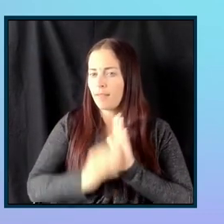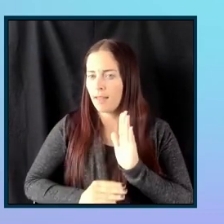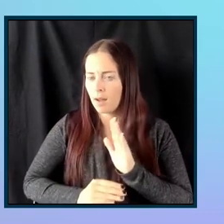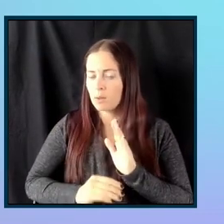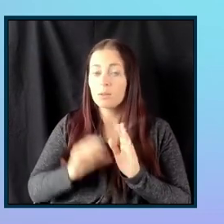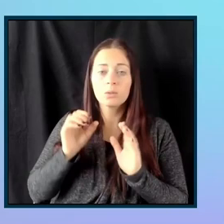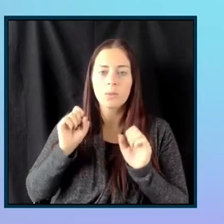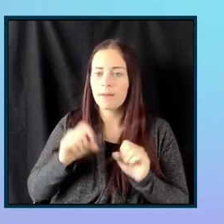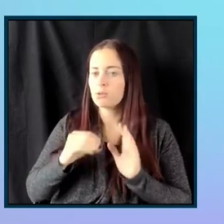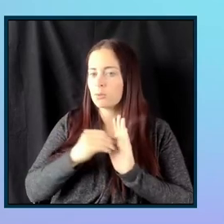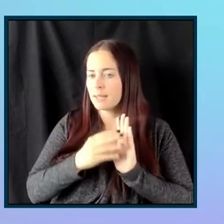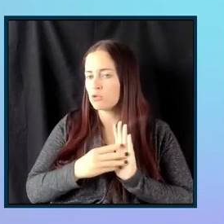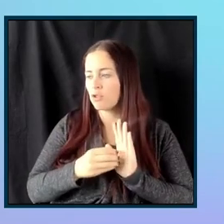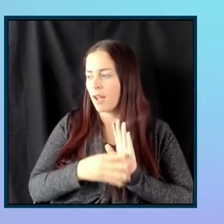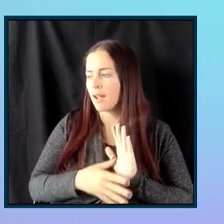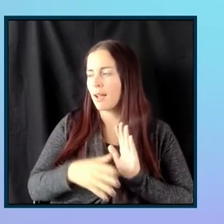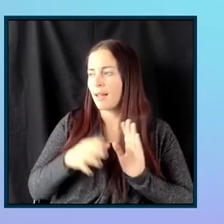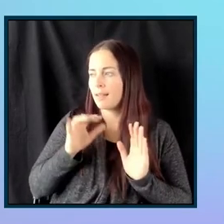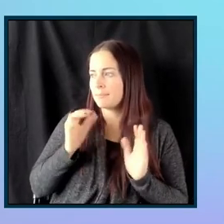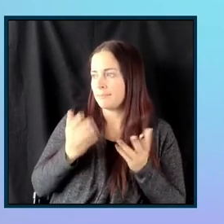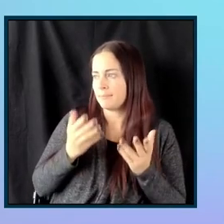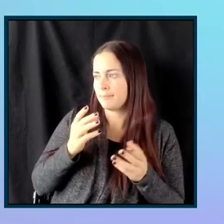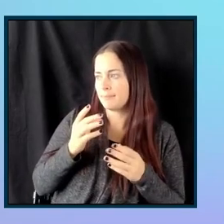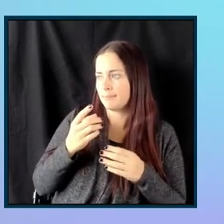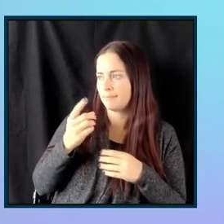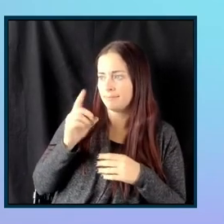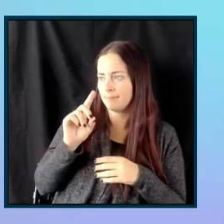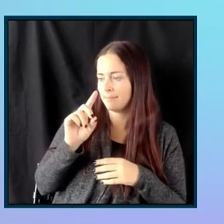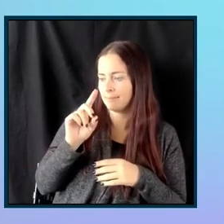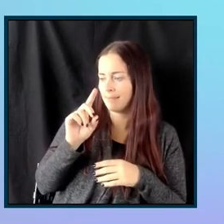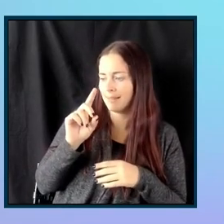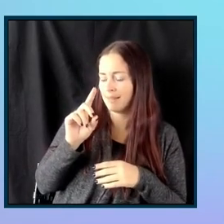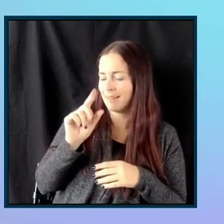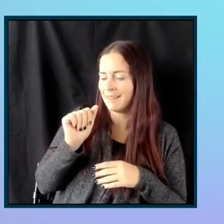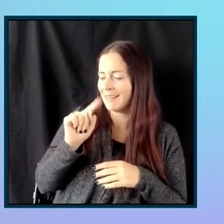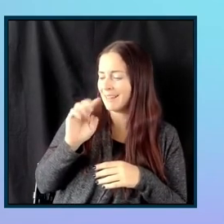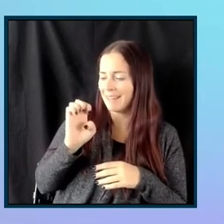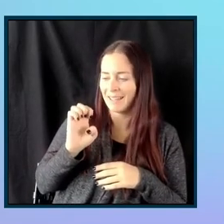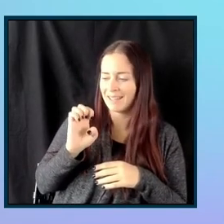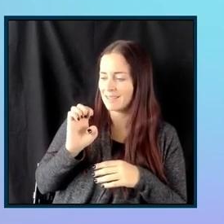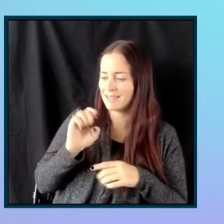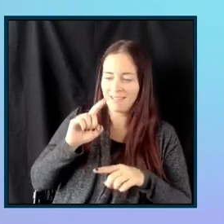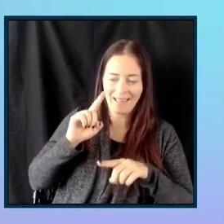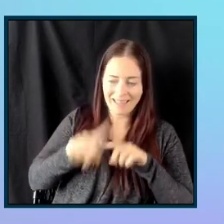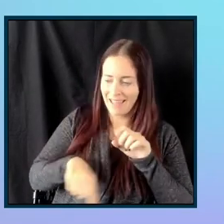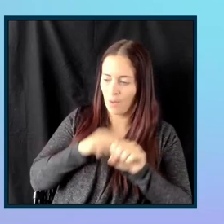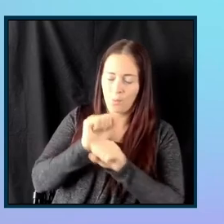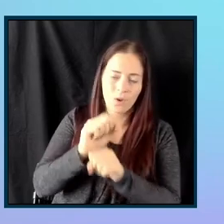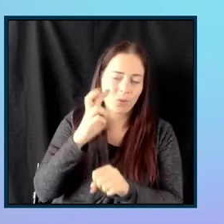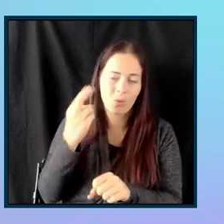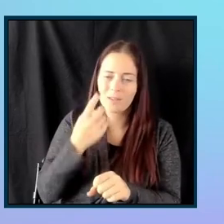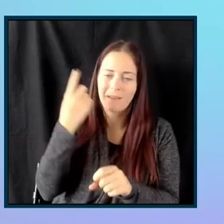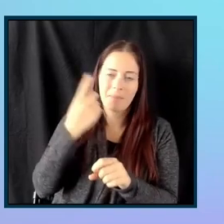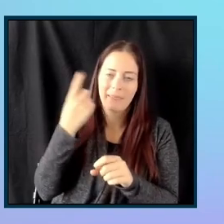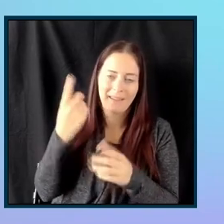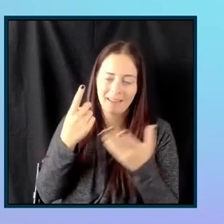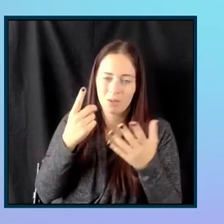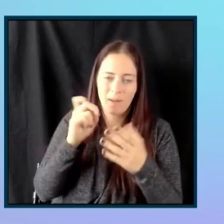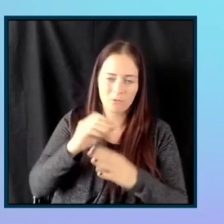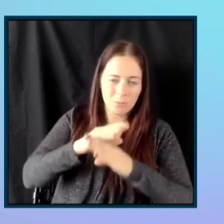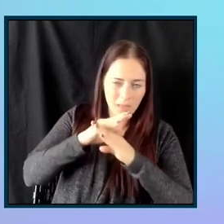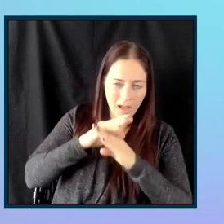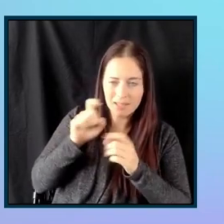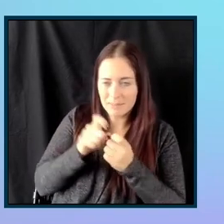like, if you're having a date field where you're, like, might have any blackout dates or something like that, maybe the text input might not be the best choice. Sure.